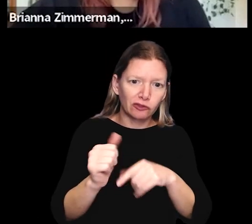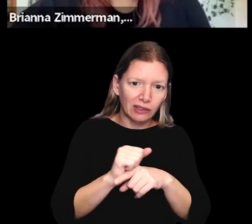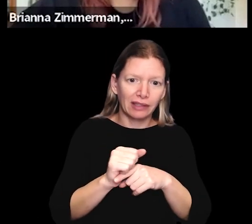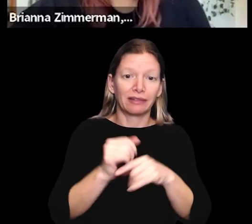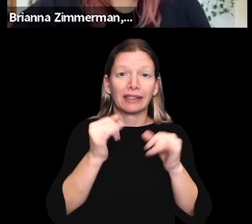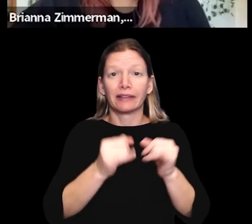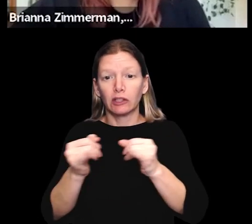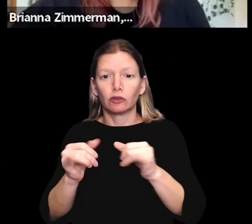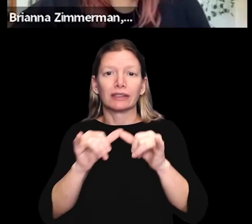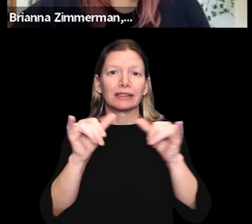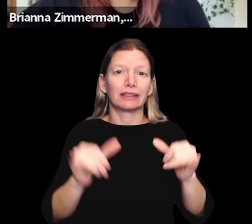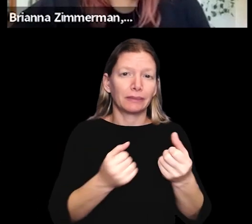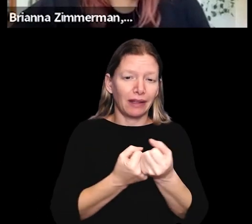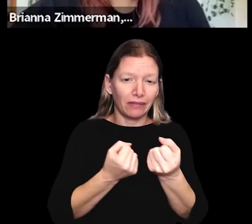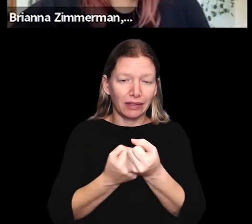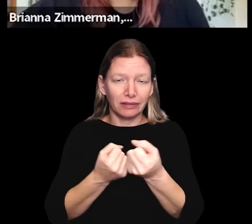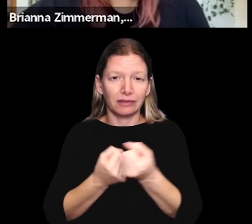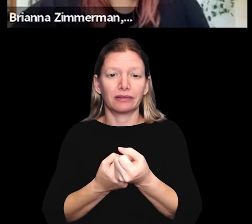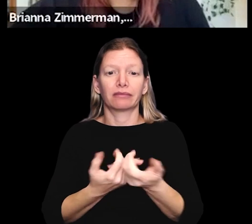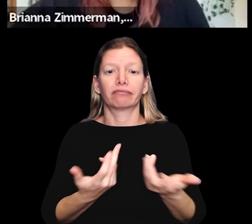living skills training,